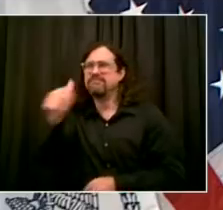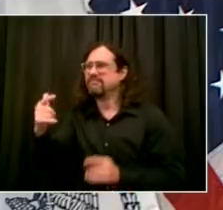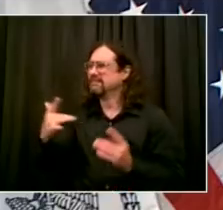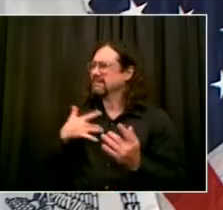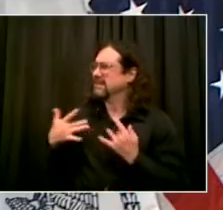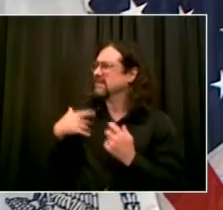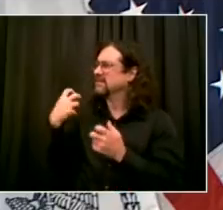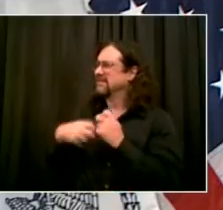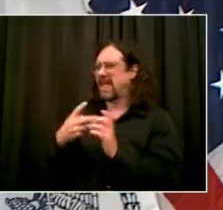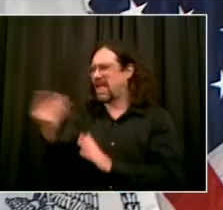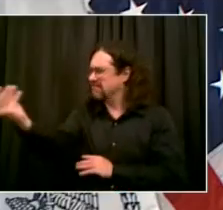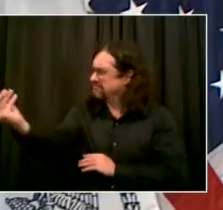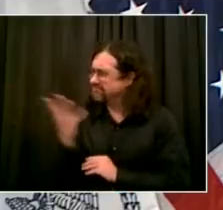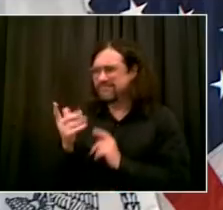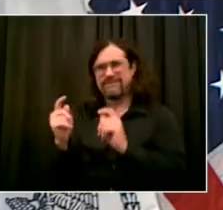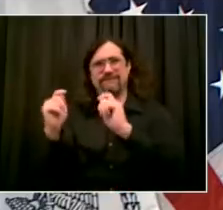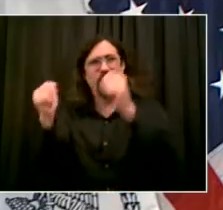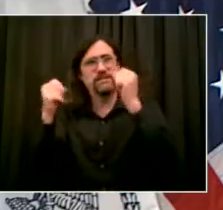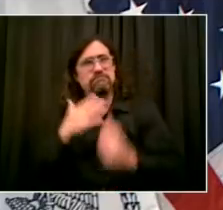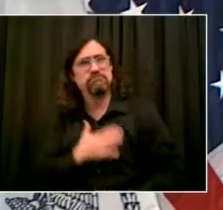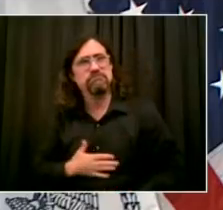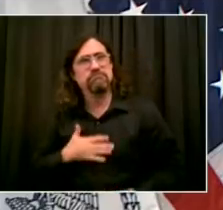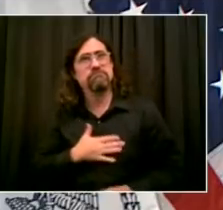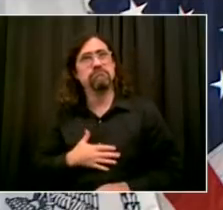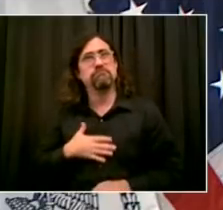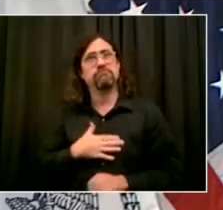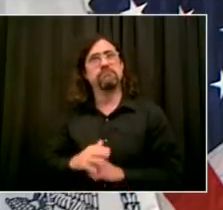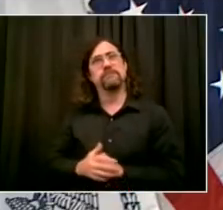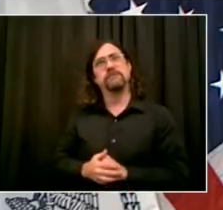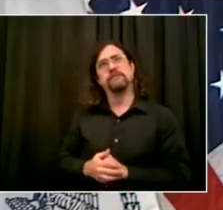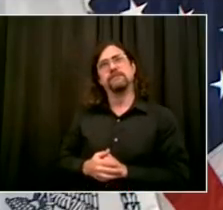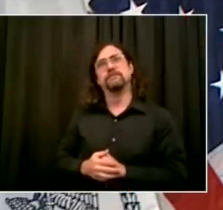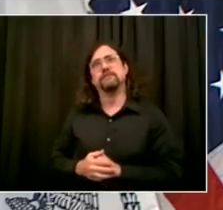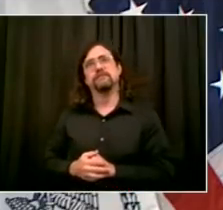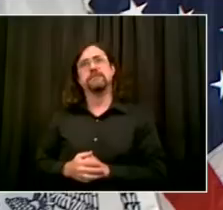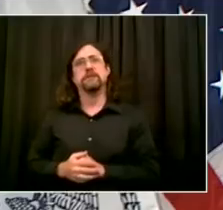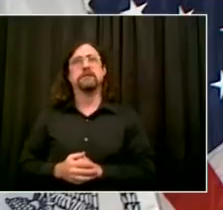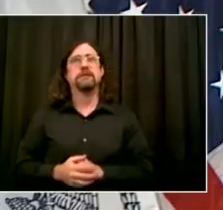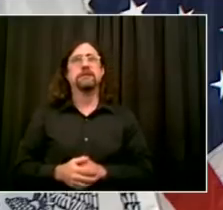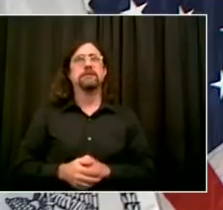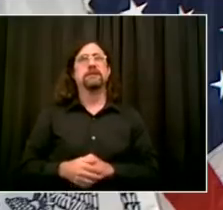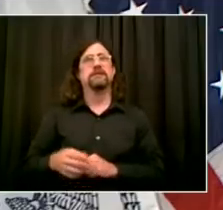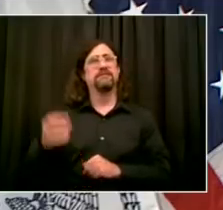even in a single classroom, we want to know about it so we can fix it right away. Go ahead, Henry.